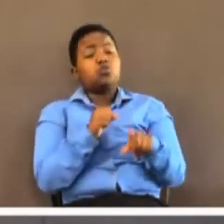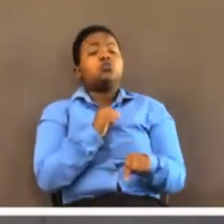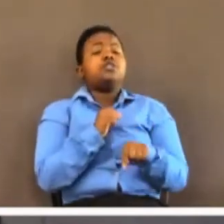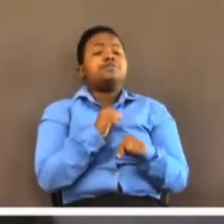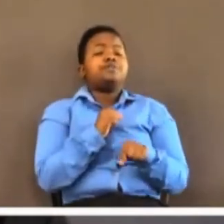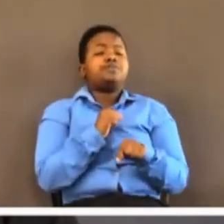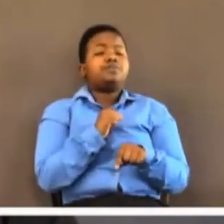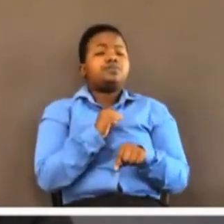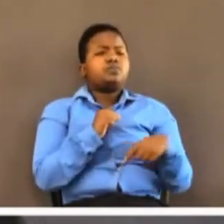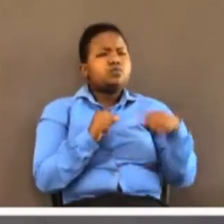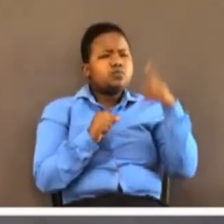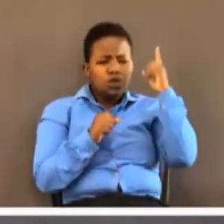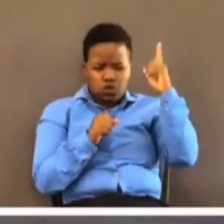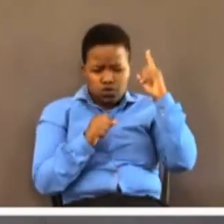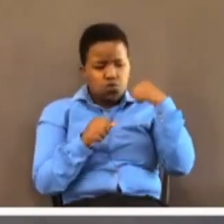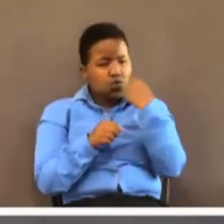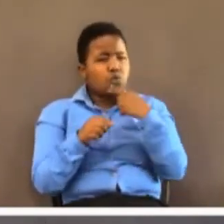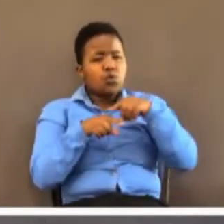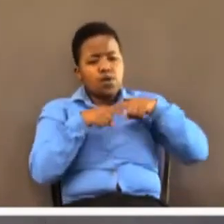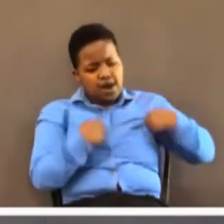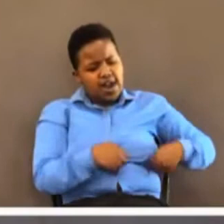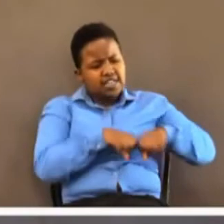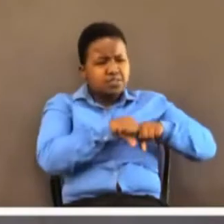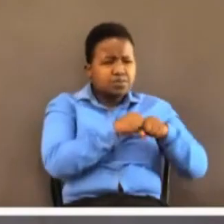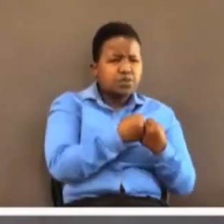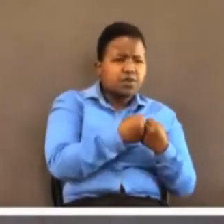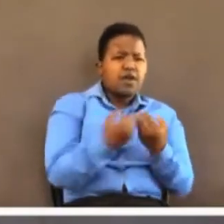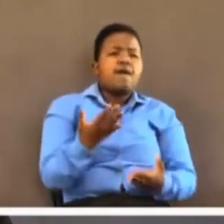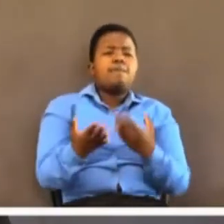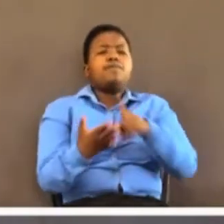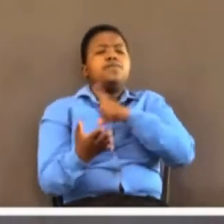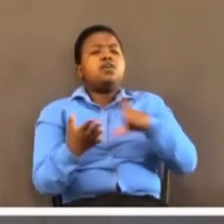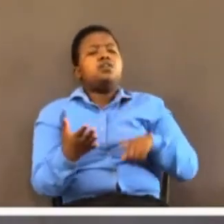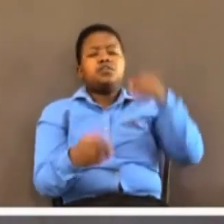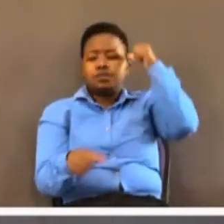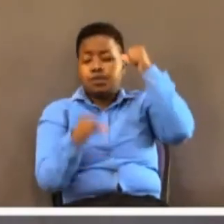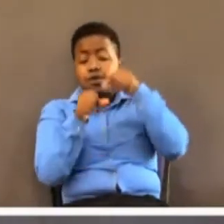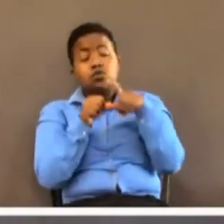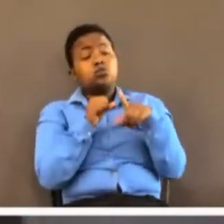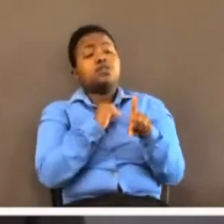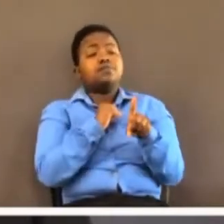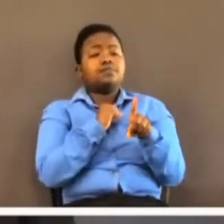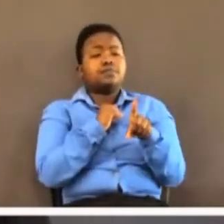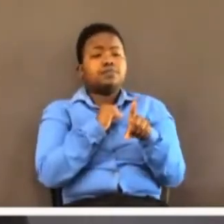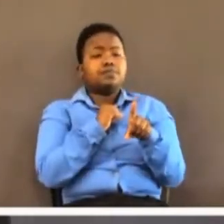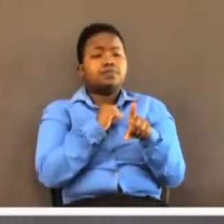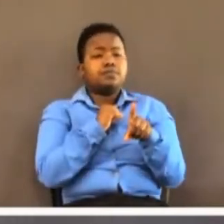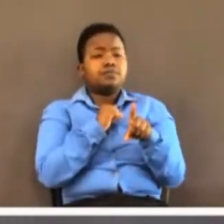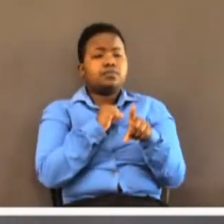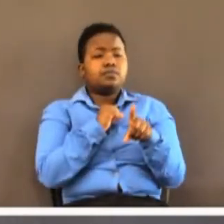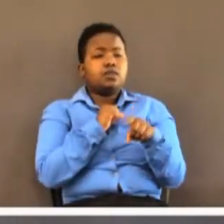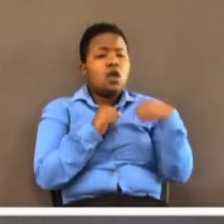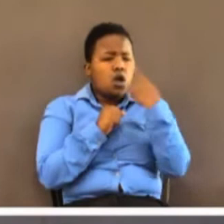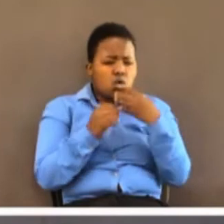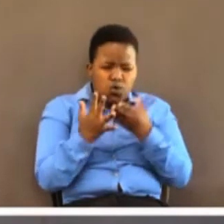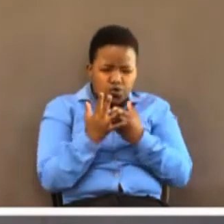whose heart is broken. May the Lord remember you today. You that is going